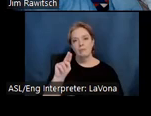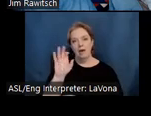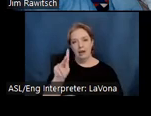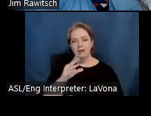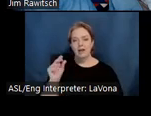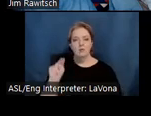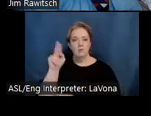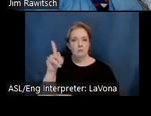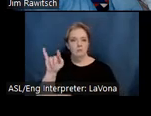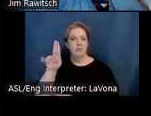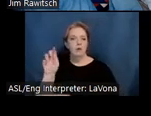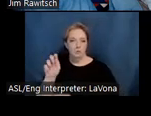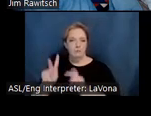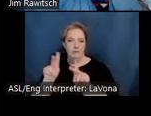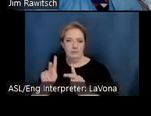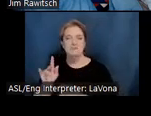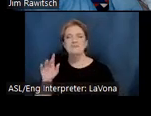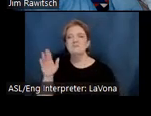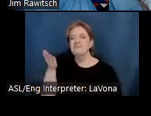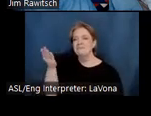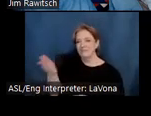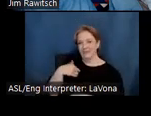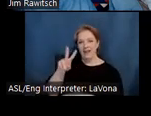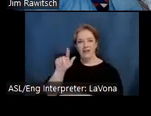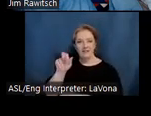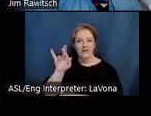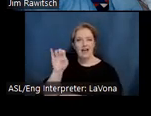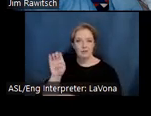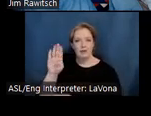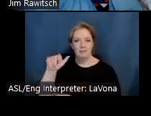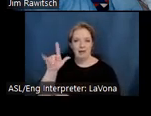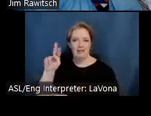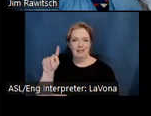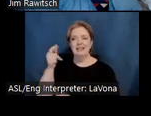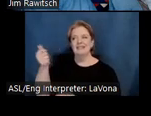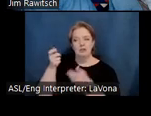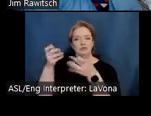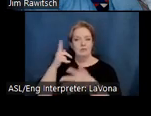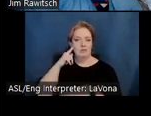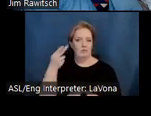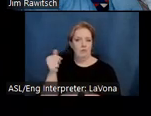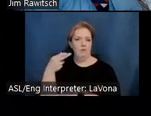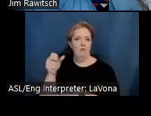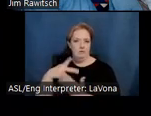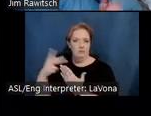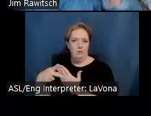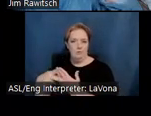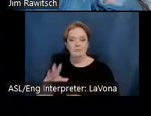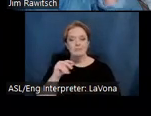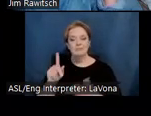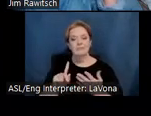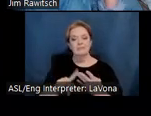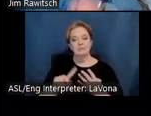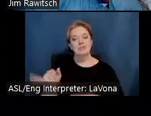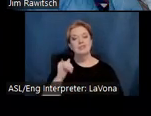With me today is Valerie Belen, the Director of the Historic Artists, Homes, and Studios program, Jim Rawrich, the